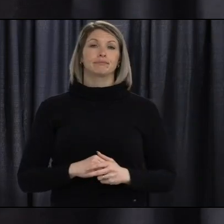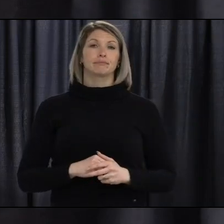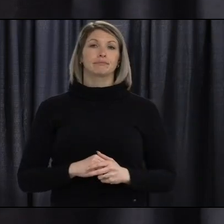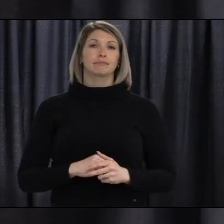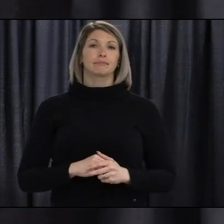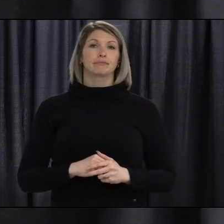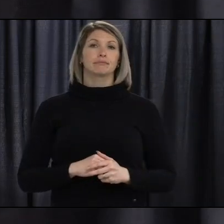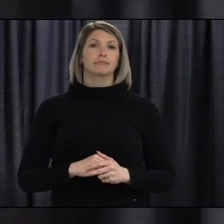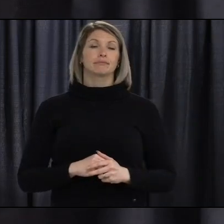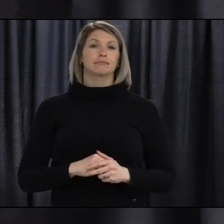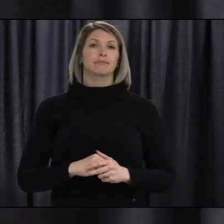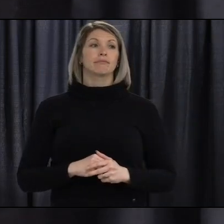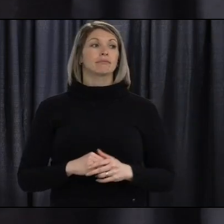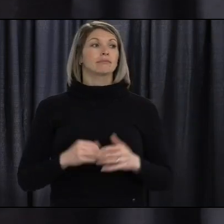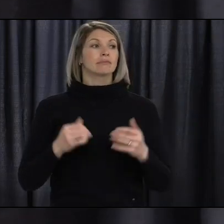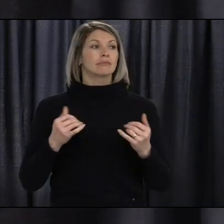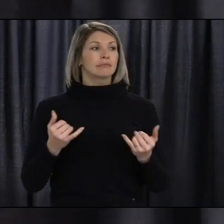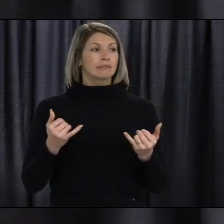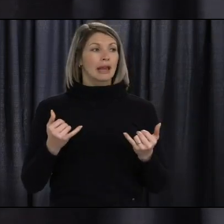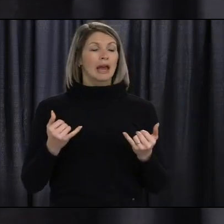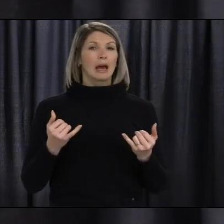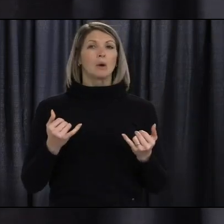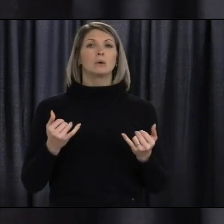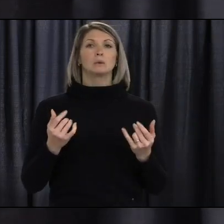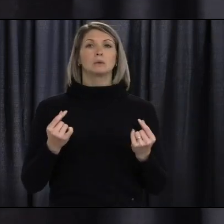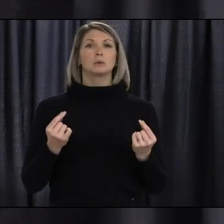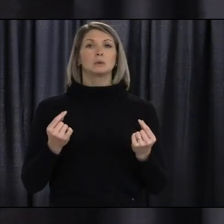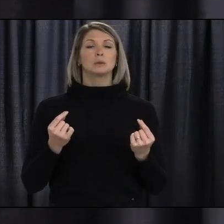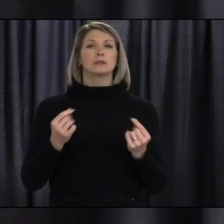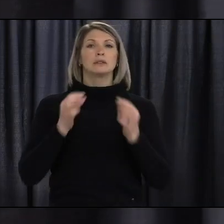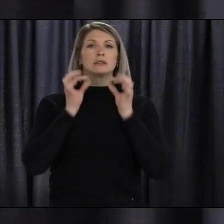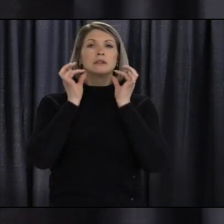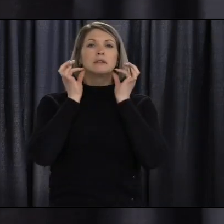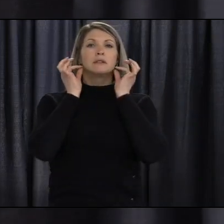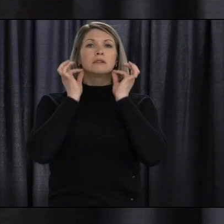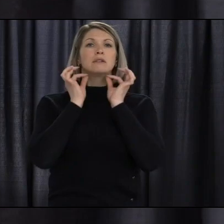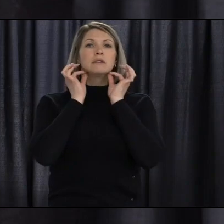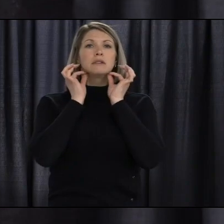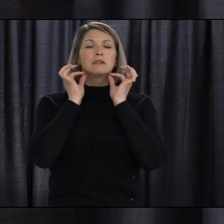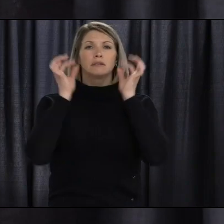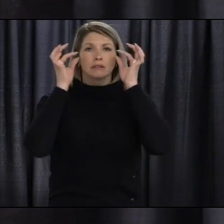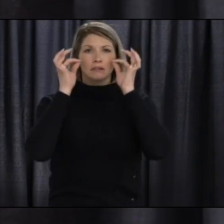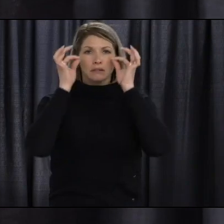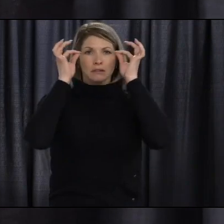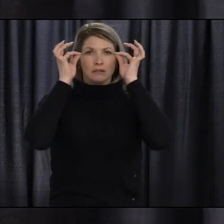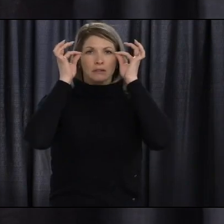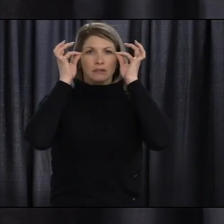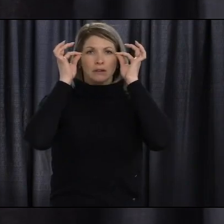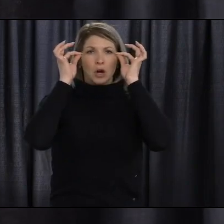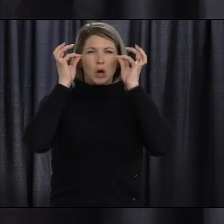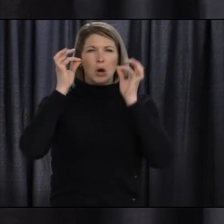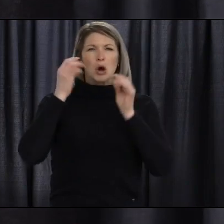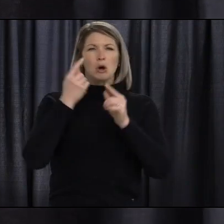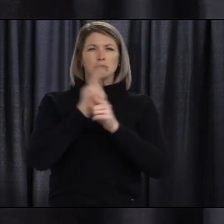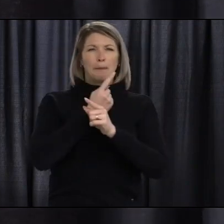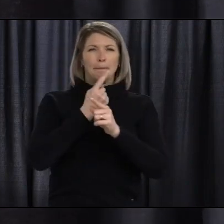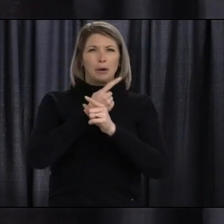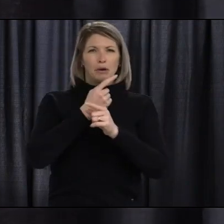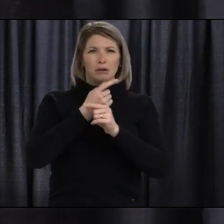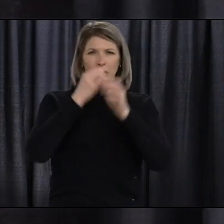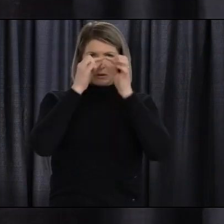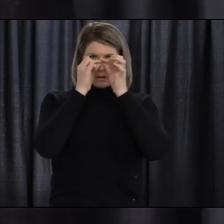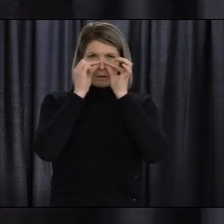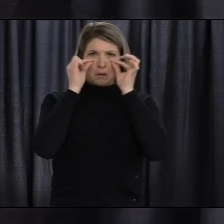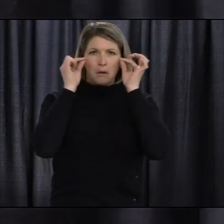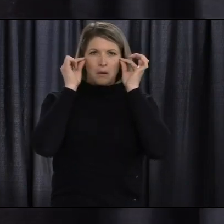Now is the time for you to adjust the mask to make sure it is over your nose and pulled down underneath your chin